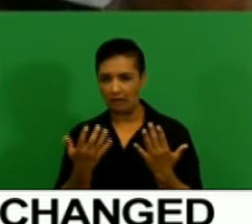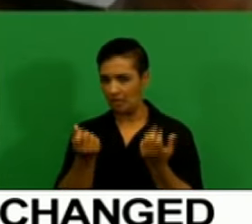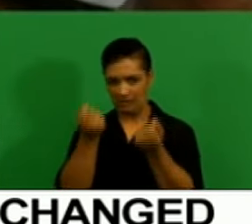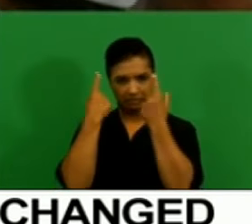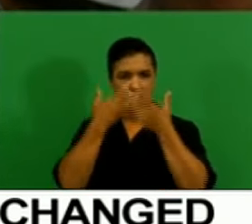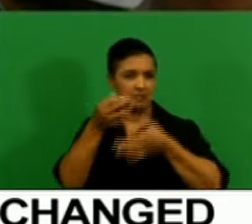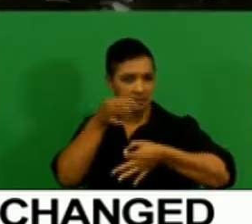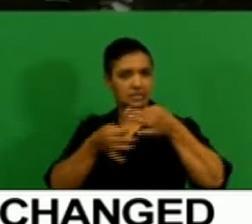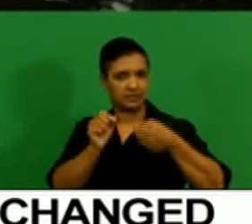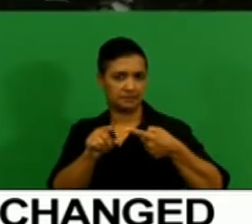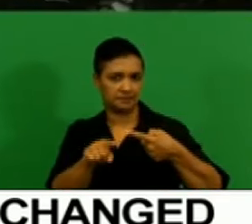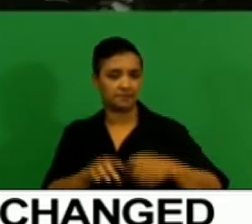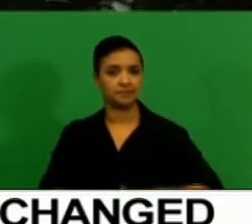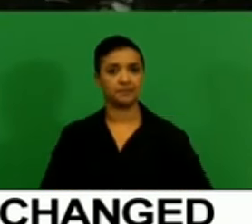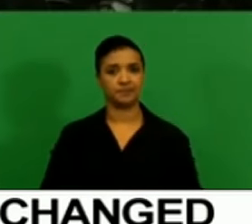Okay. Thanks.